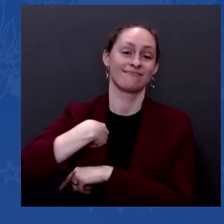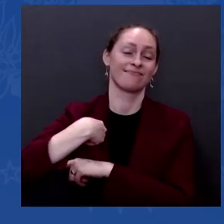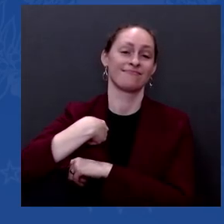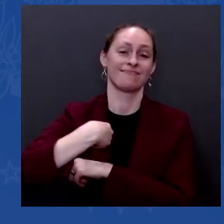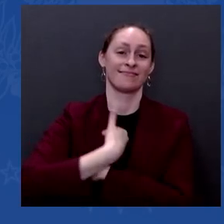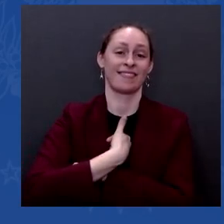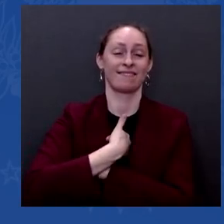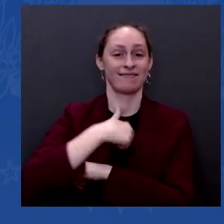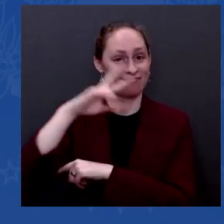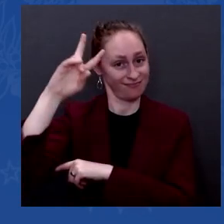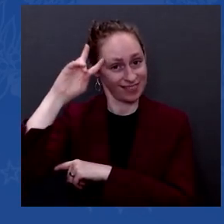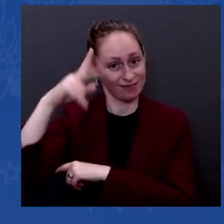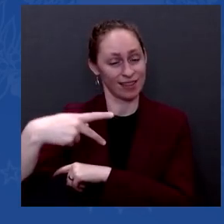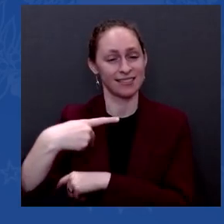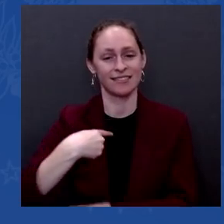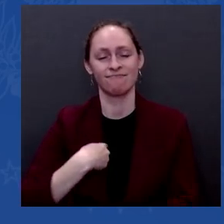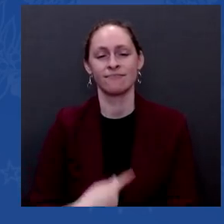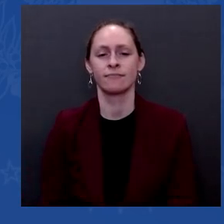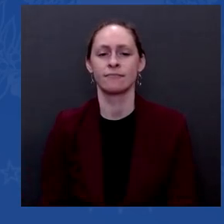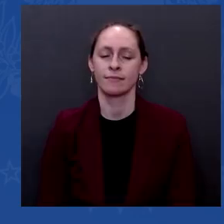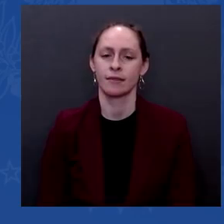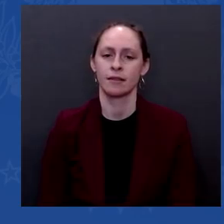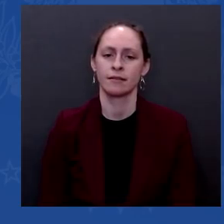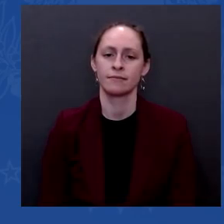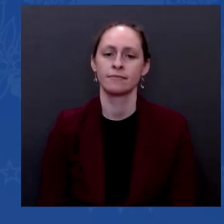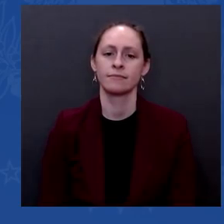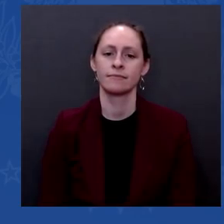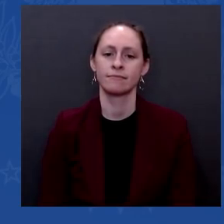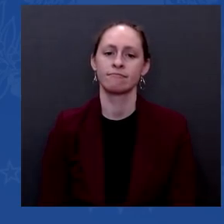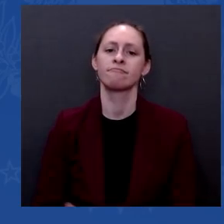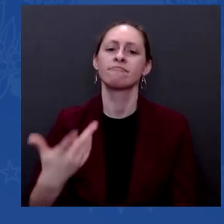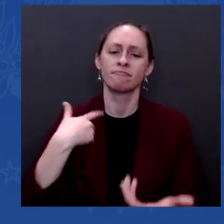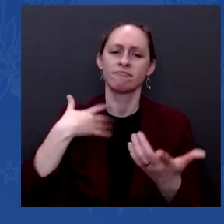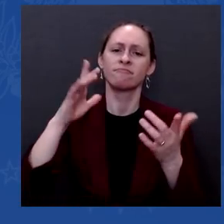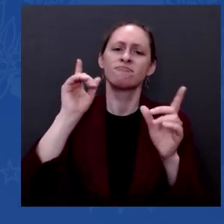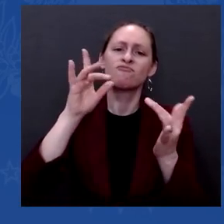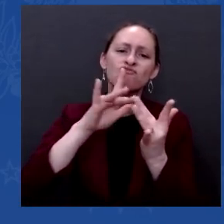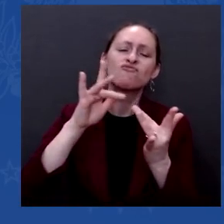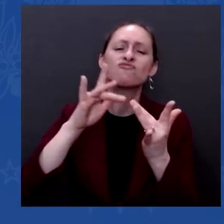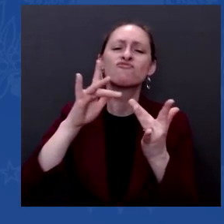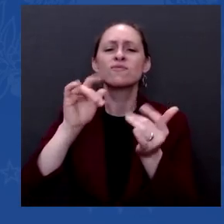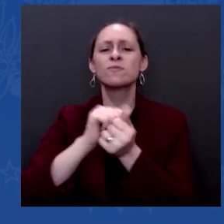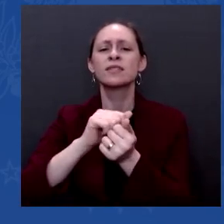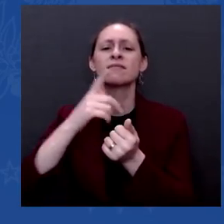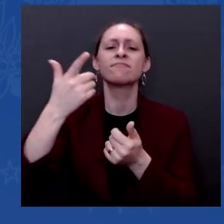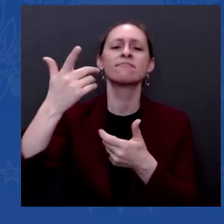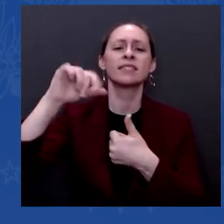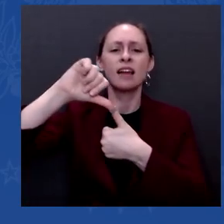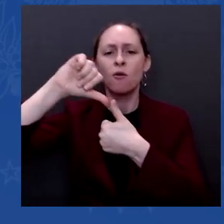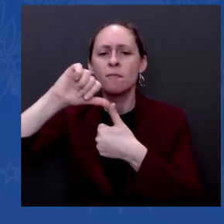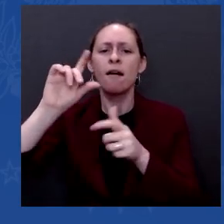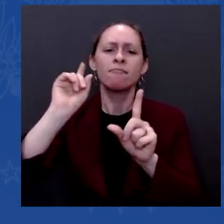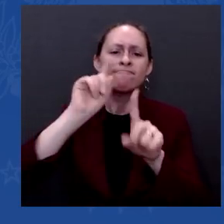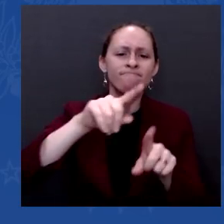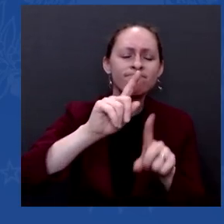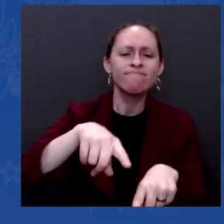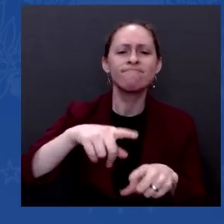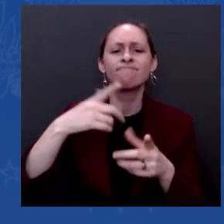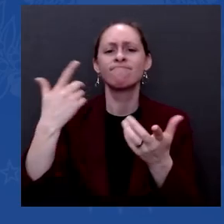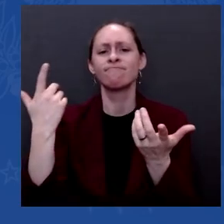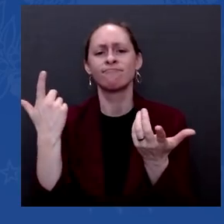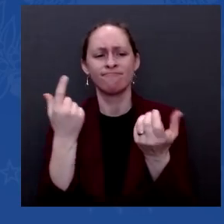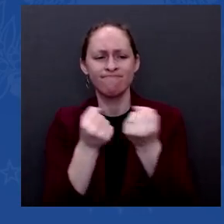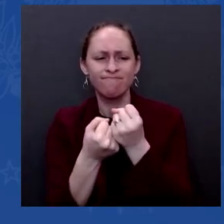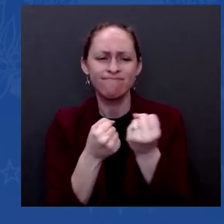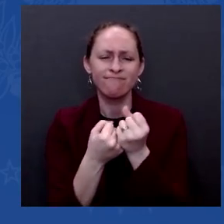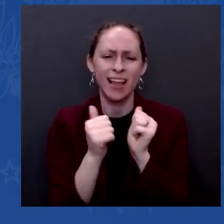in South America. We're working closely with making sure that we do everything, for example, with the to deal